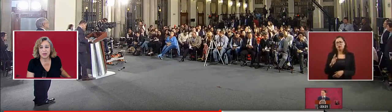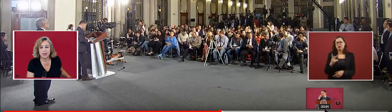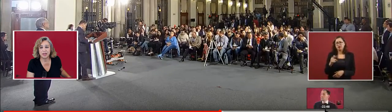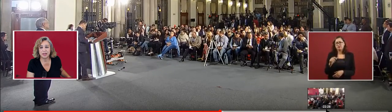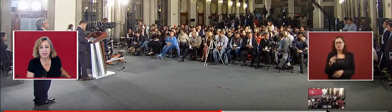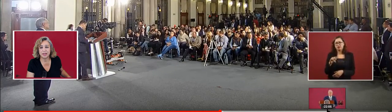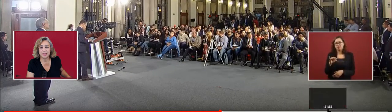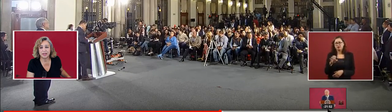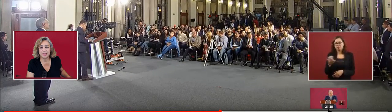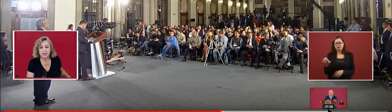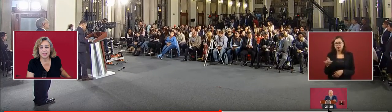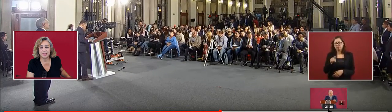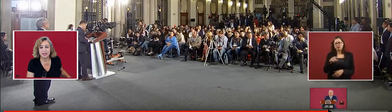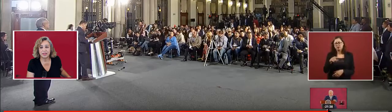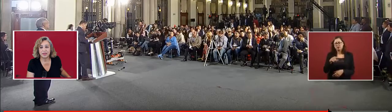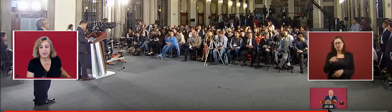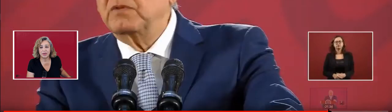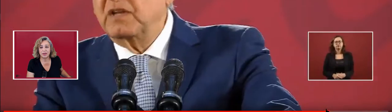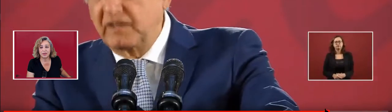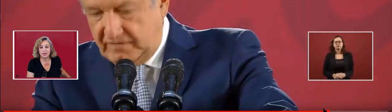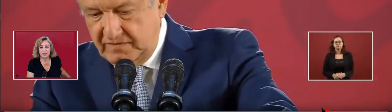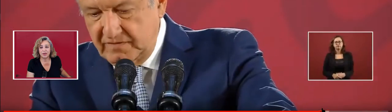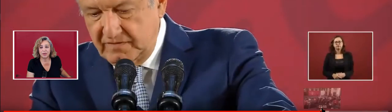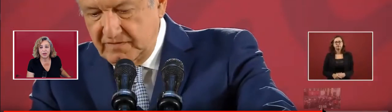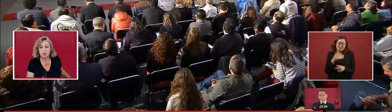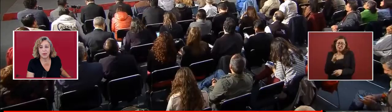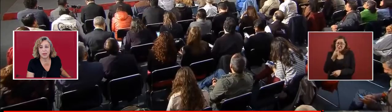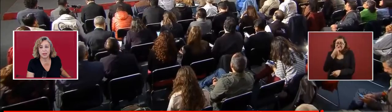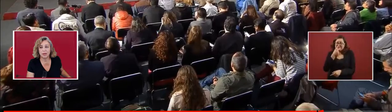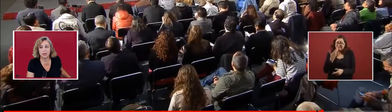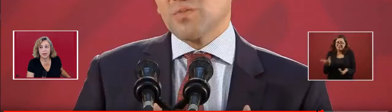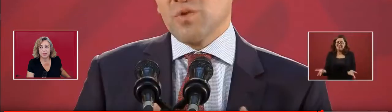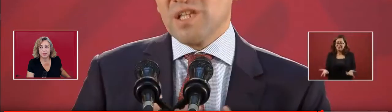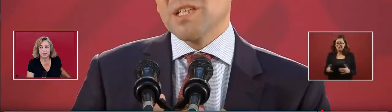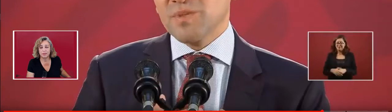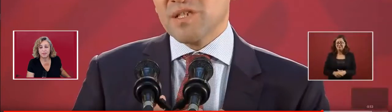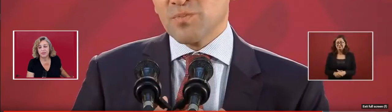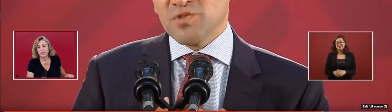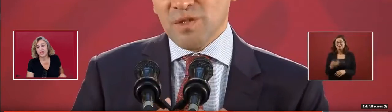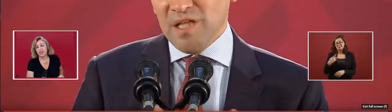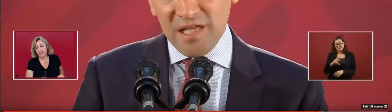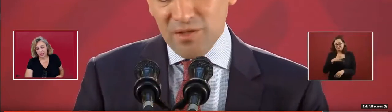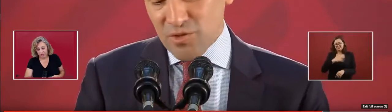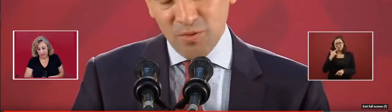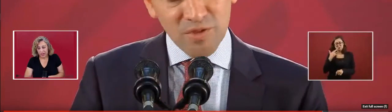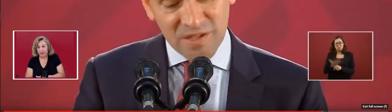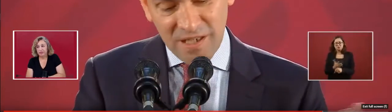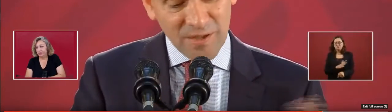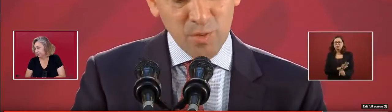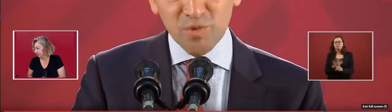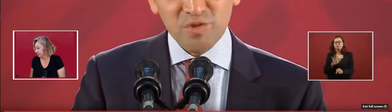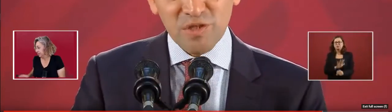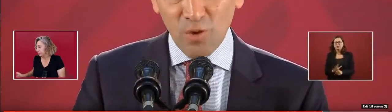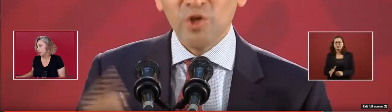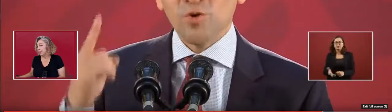lot of time on it. There we go. I'm going to go back a little bit. Okay.